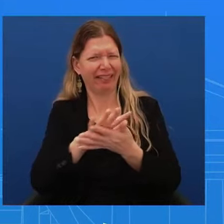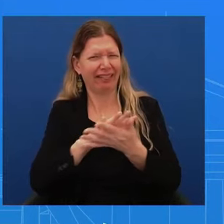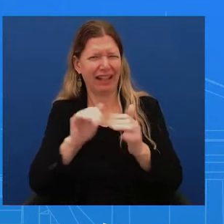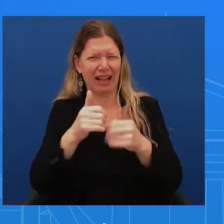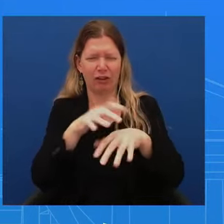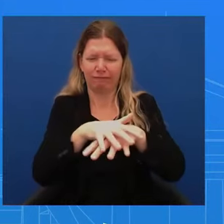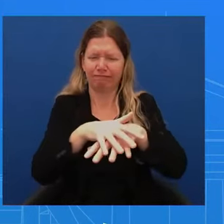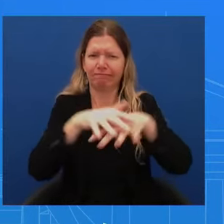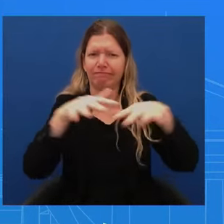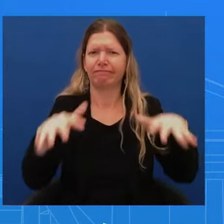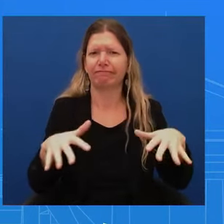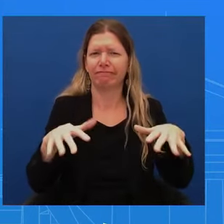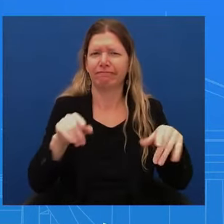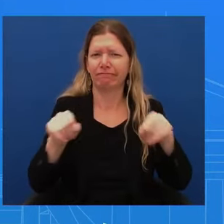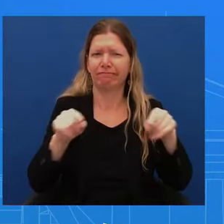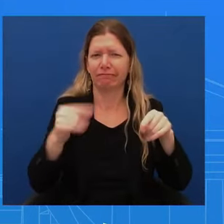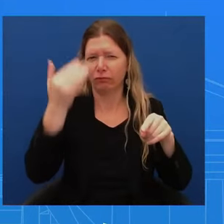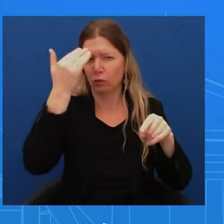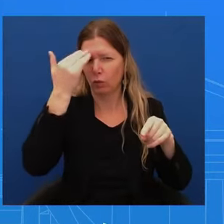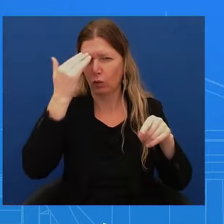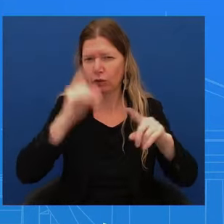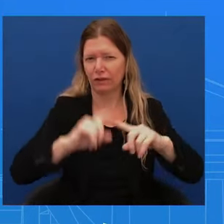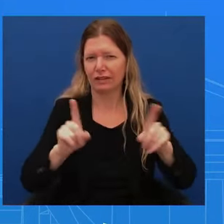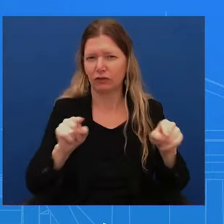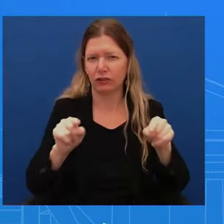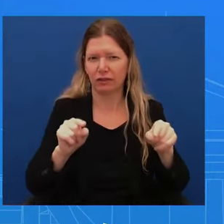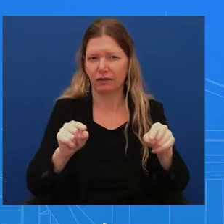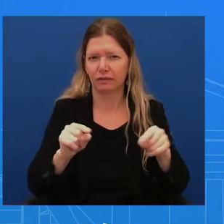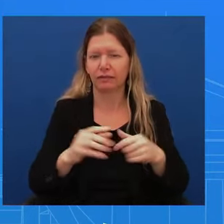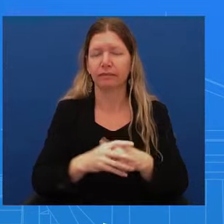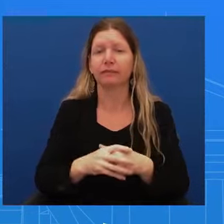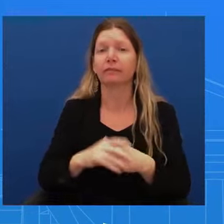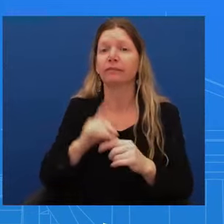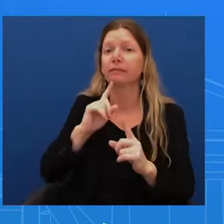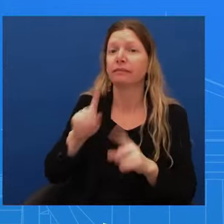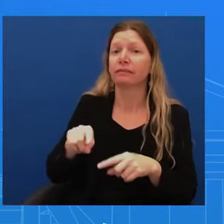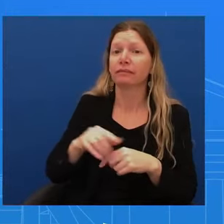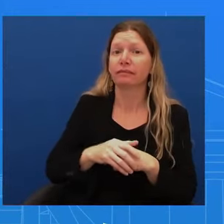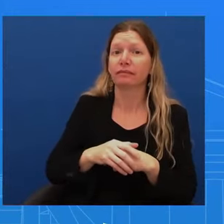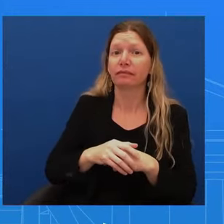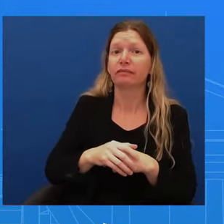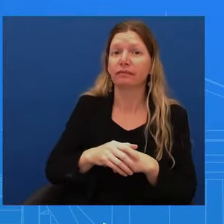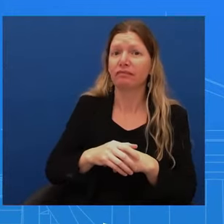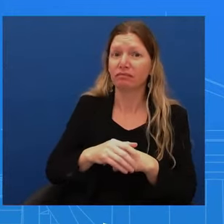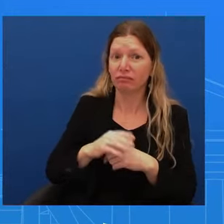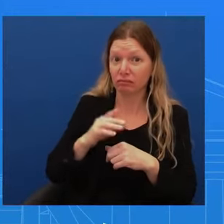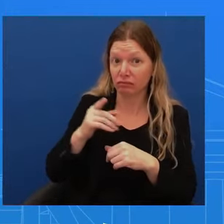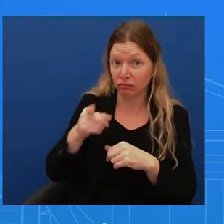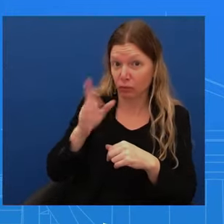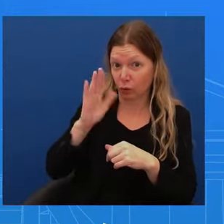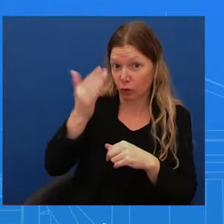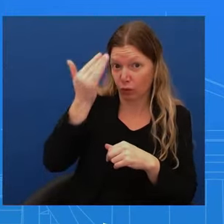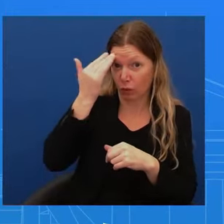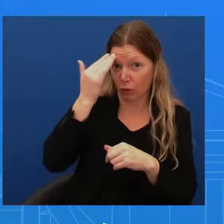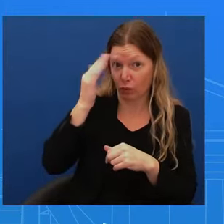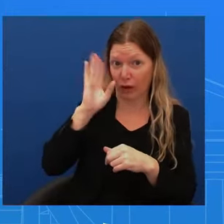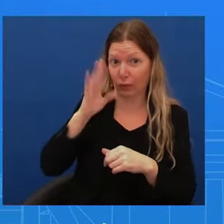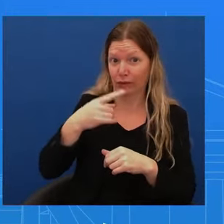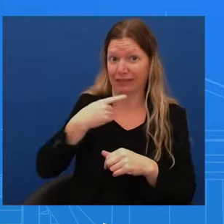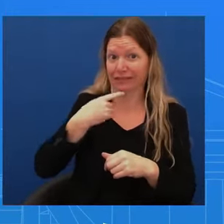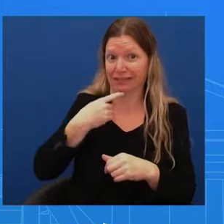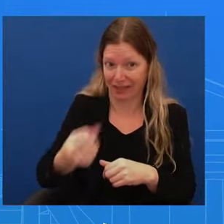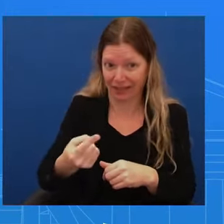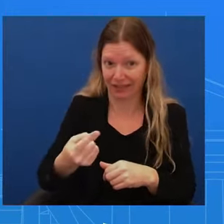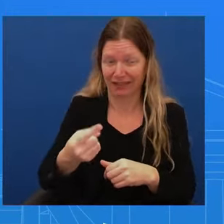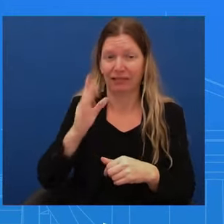there's been a campaign event, I've said it's a campaign event and you have to go to the campaign, right, to get information. And usually a campaign